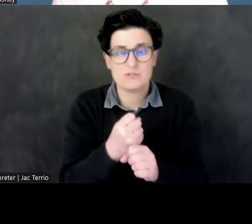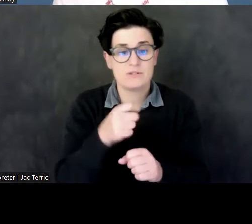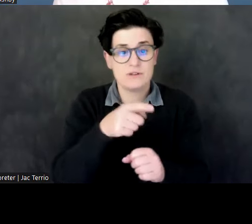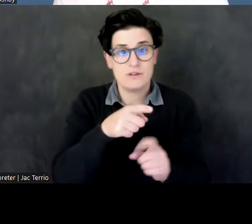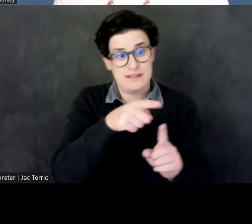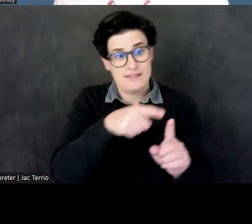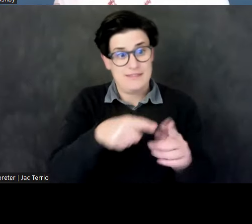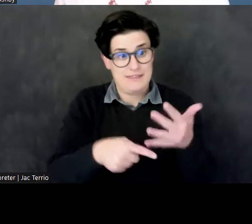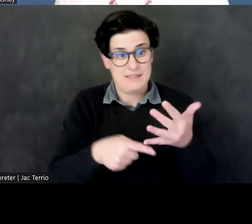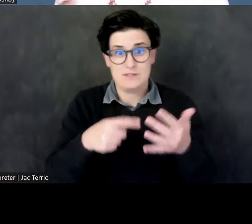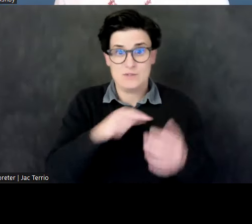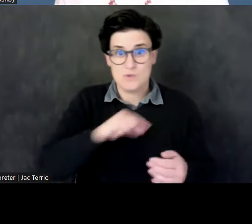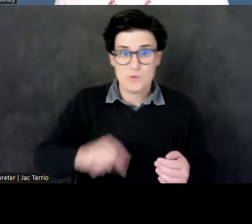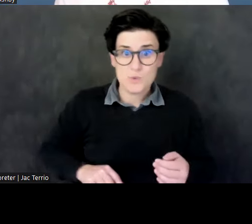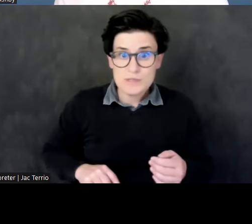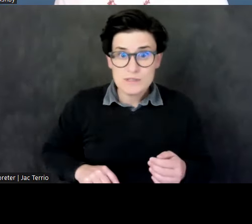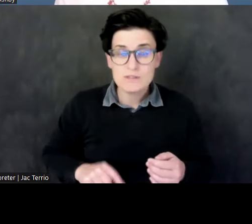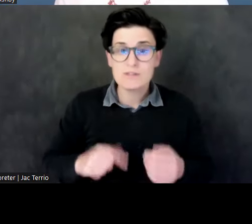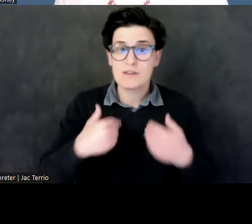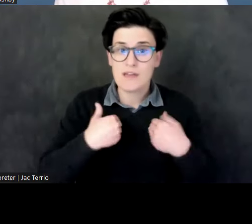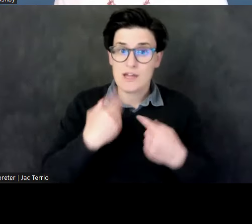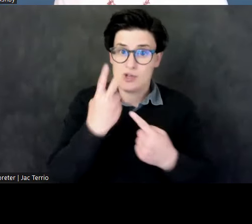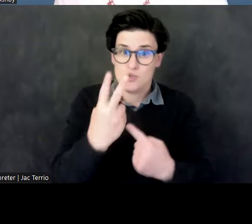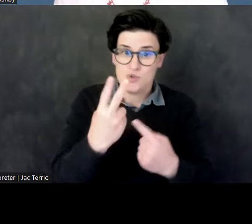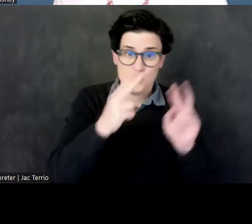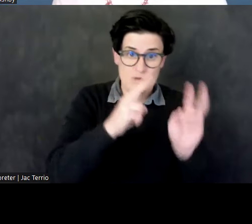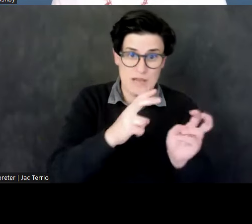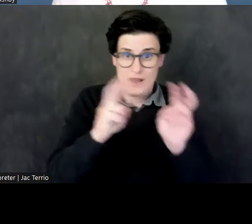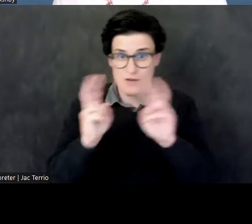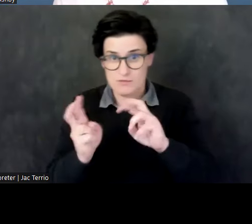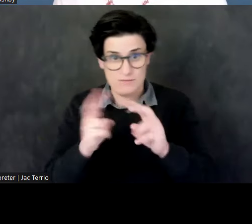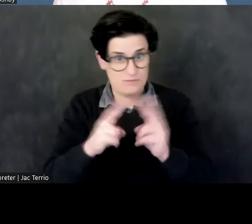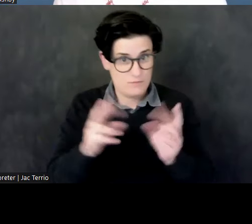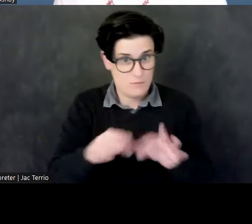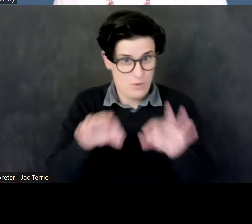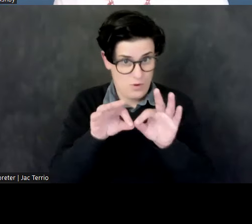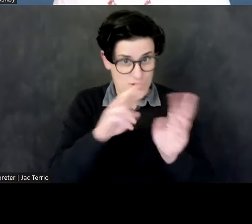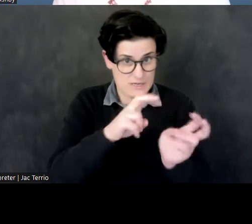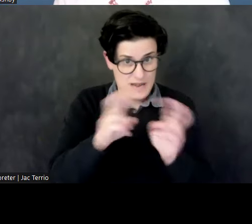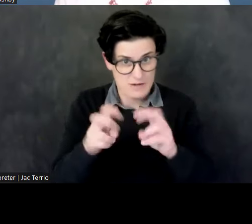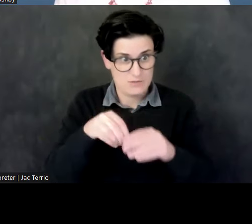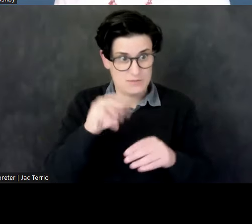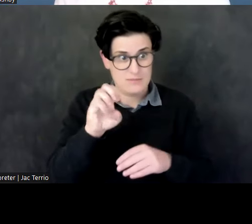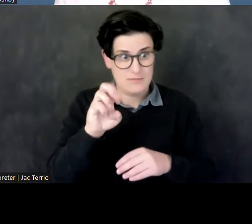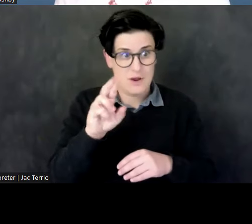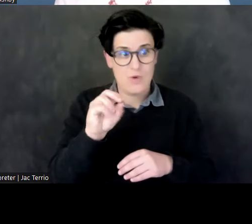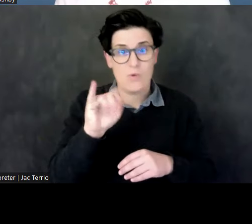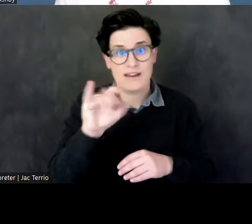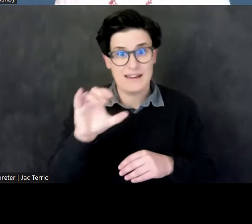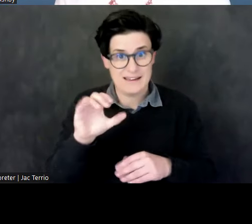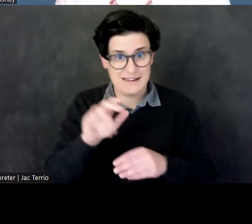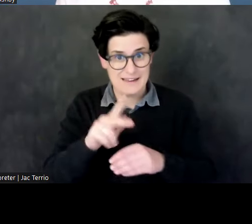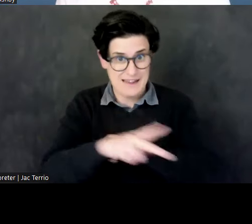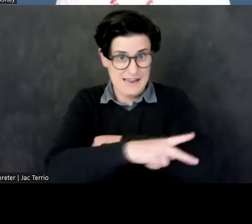queens held two titles, very important titles in the Meroitic kingdom. The most important